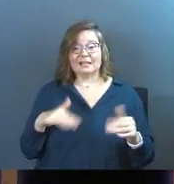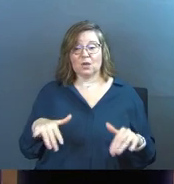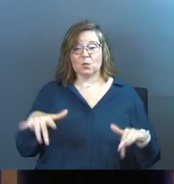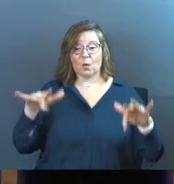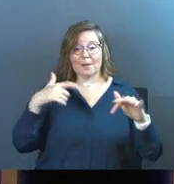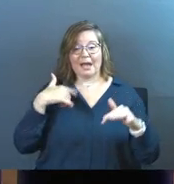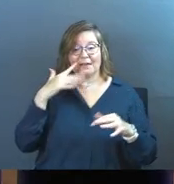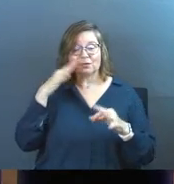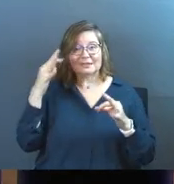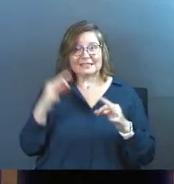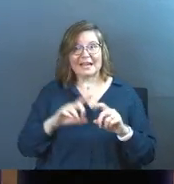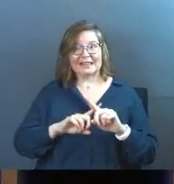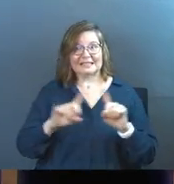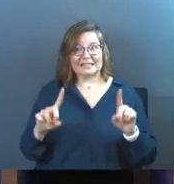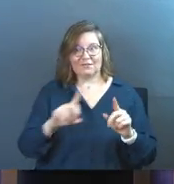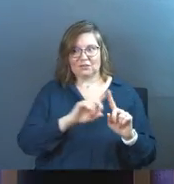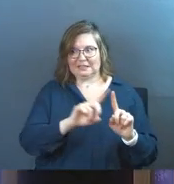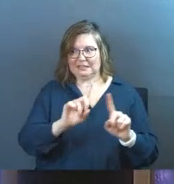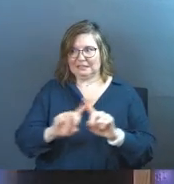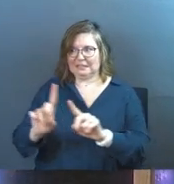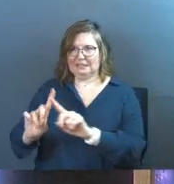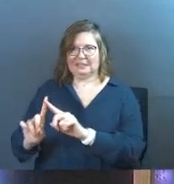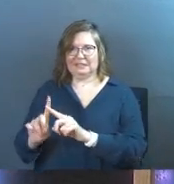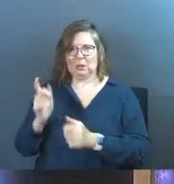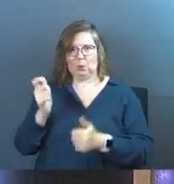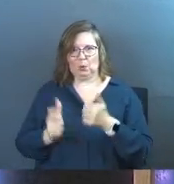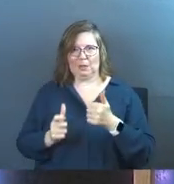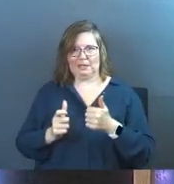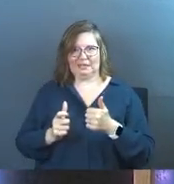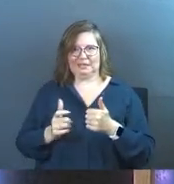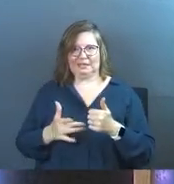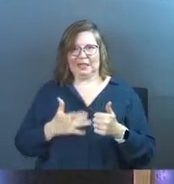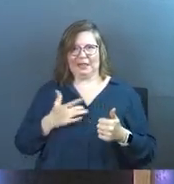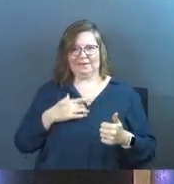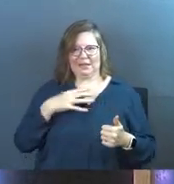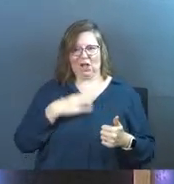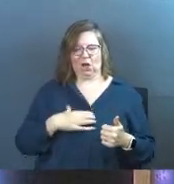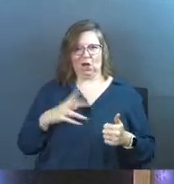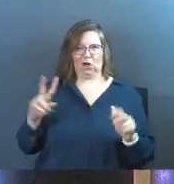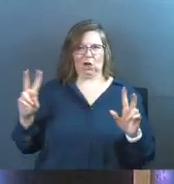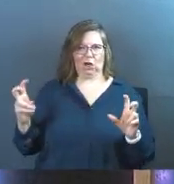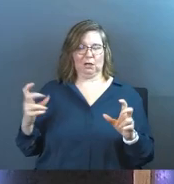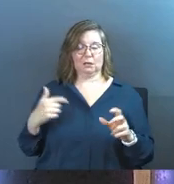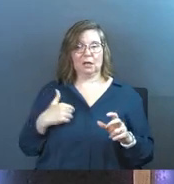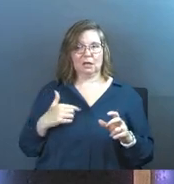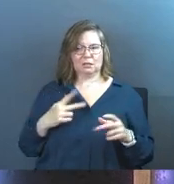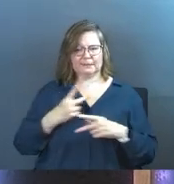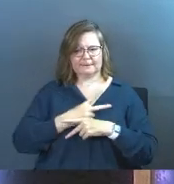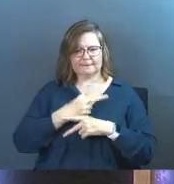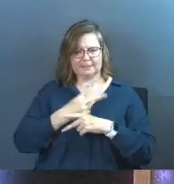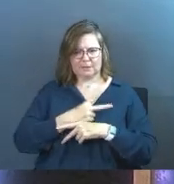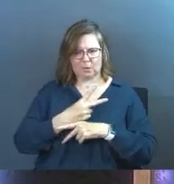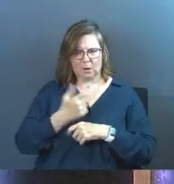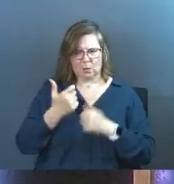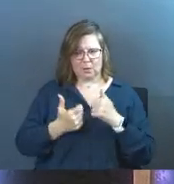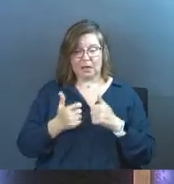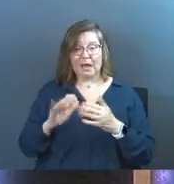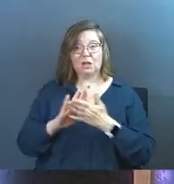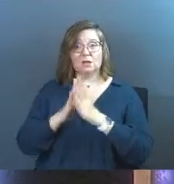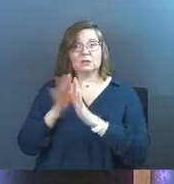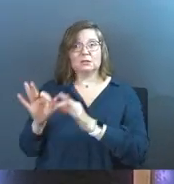grow up, I have to discern the difference in those feelings. And as you grow spiritually,